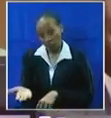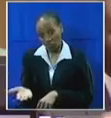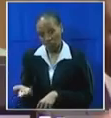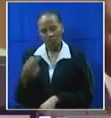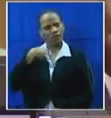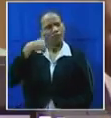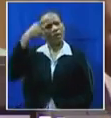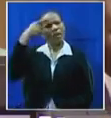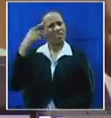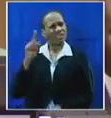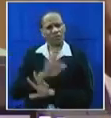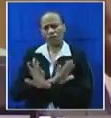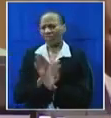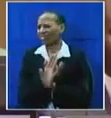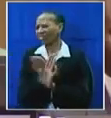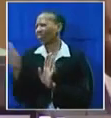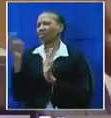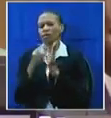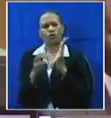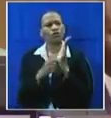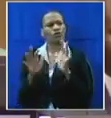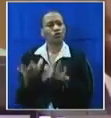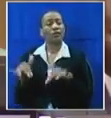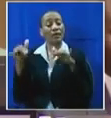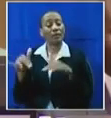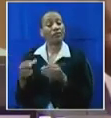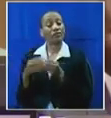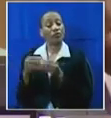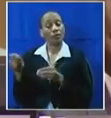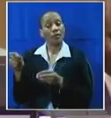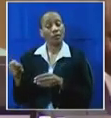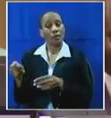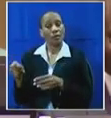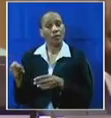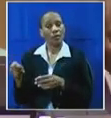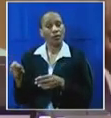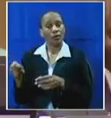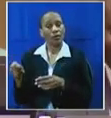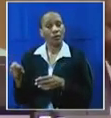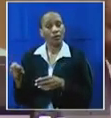is unparliamentary, and Comrade Malema must withdraw that statement. Yes.